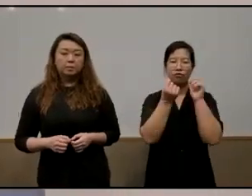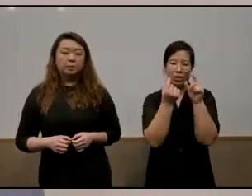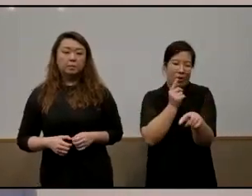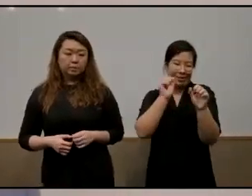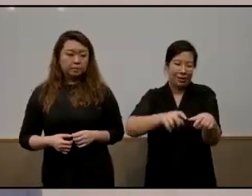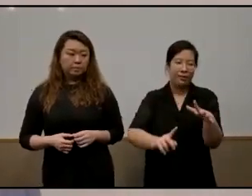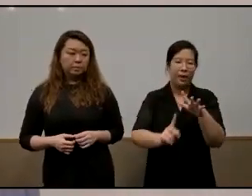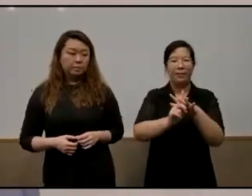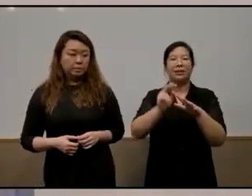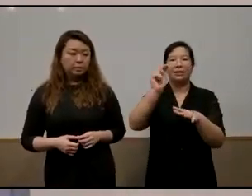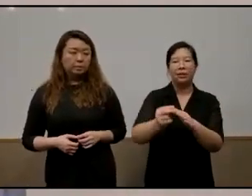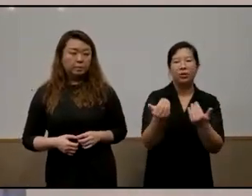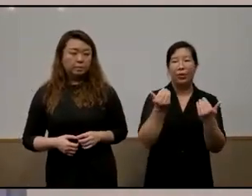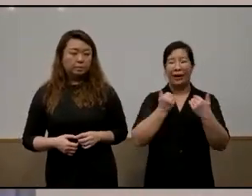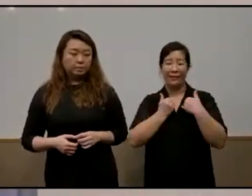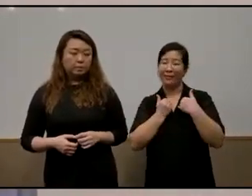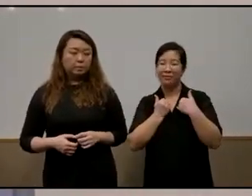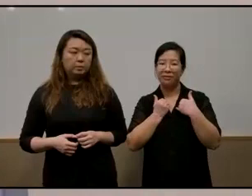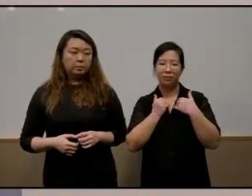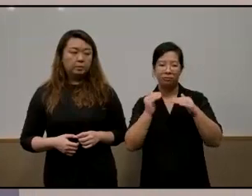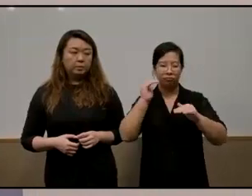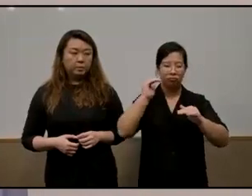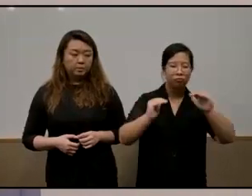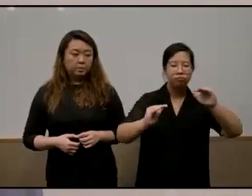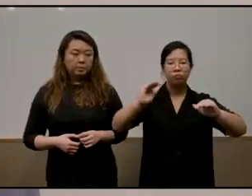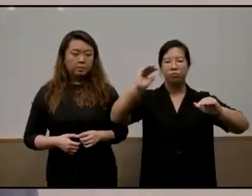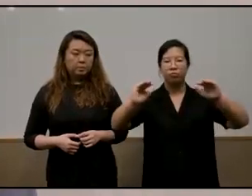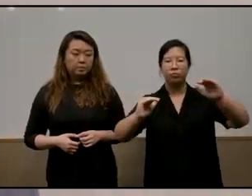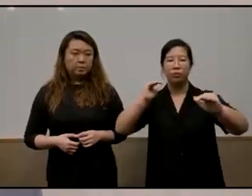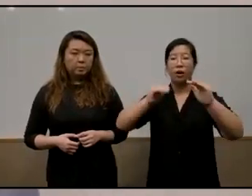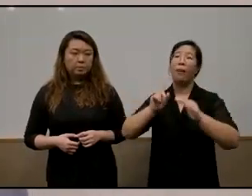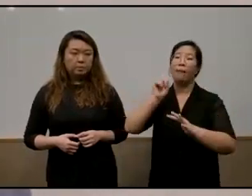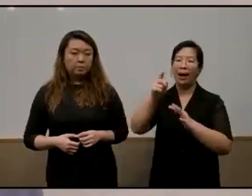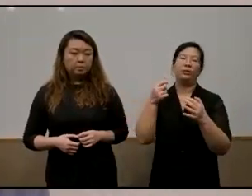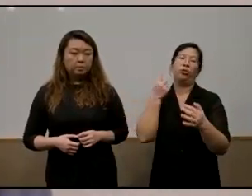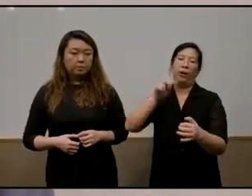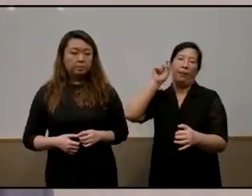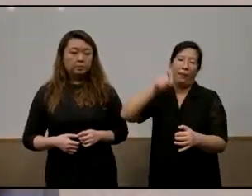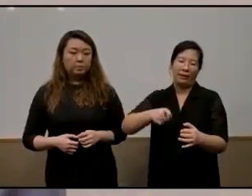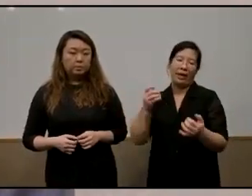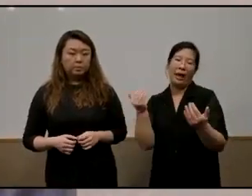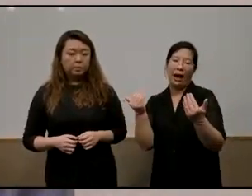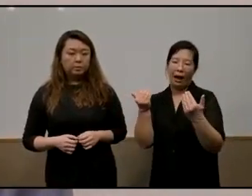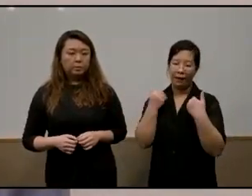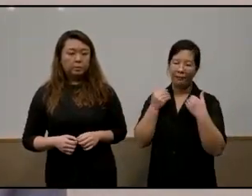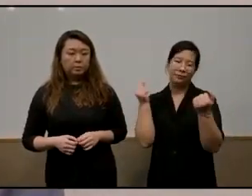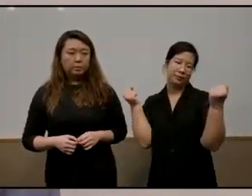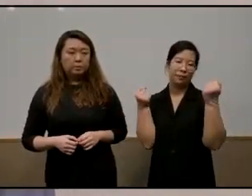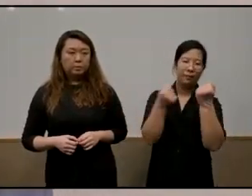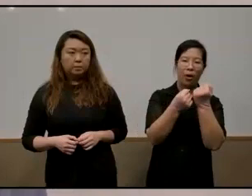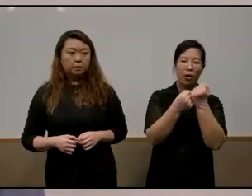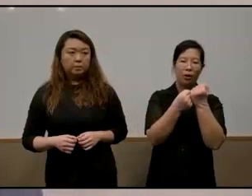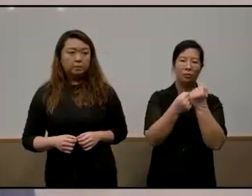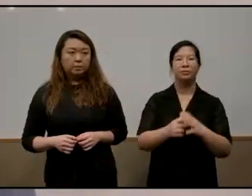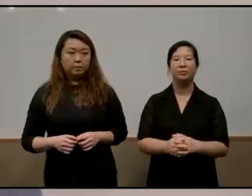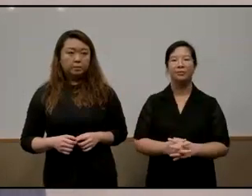be a bit of a delta and there has to be enough incentive enough assistance for people to make that delta the activation energy which allows